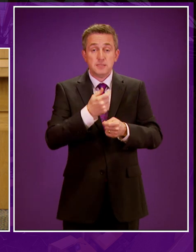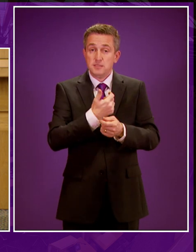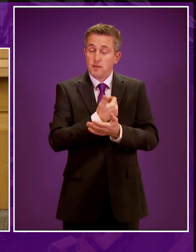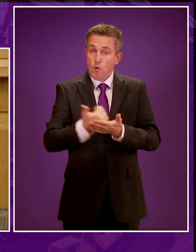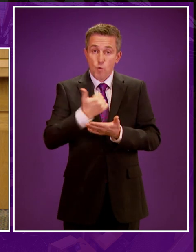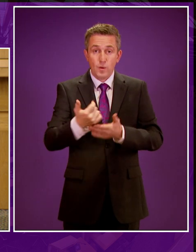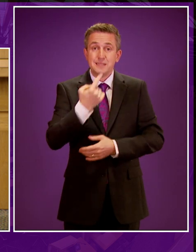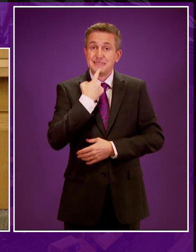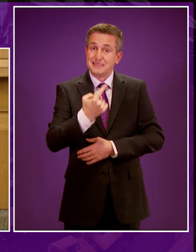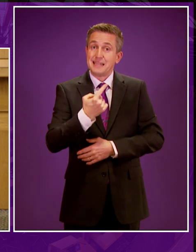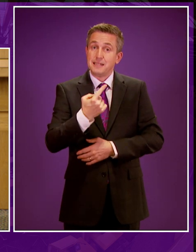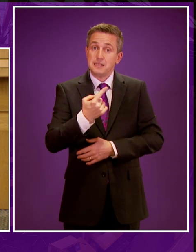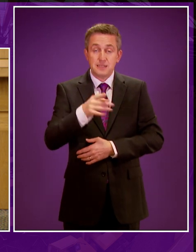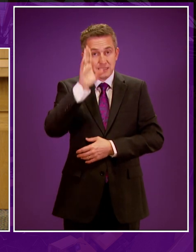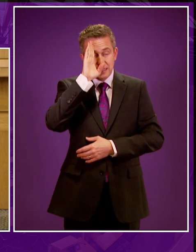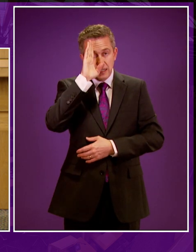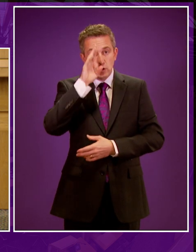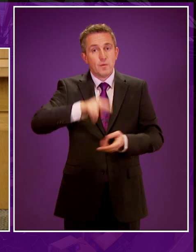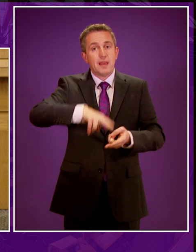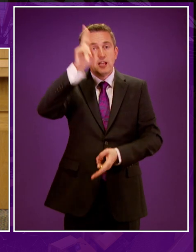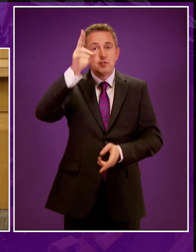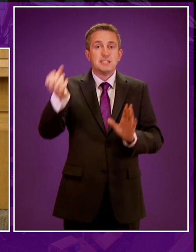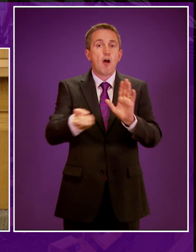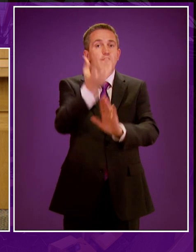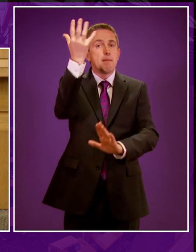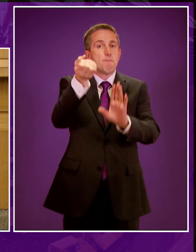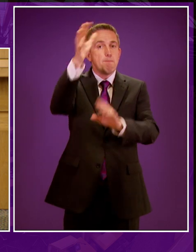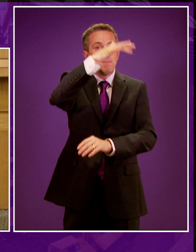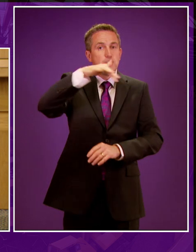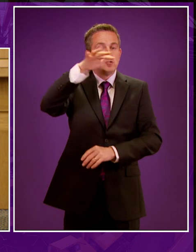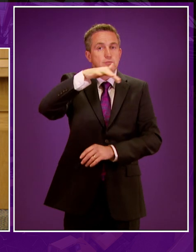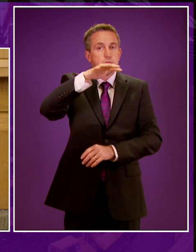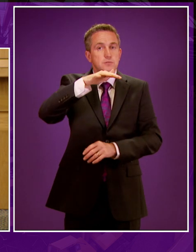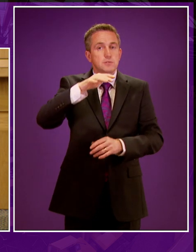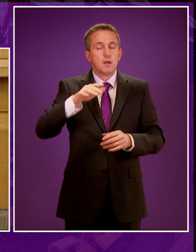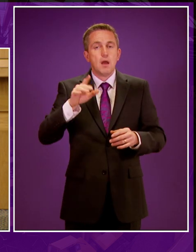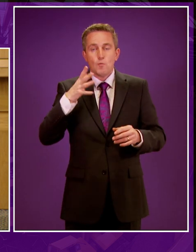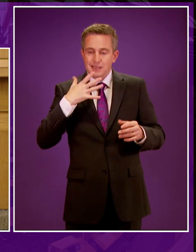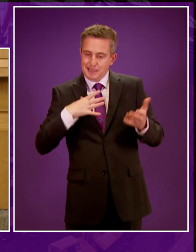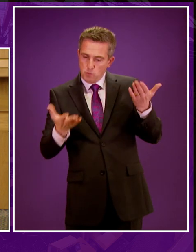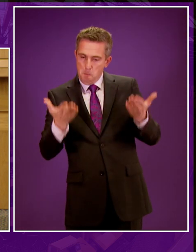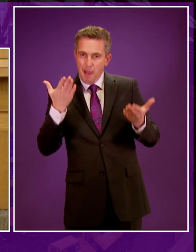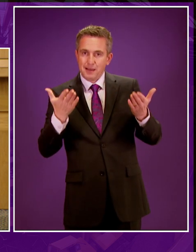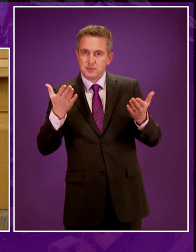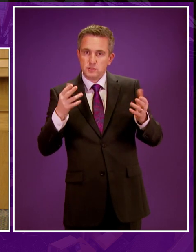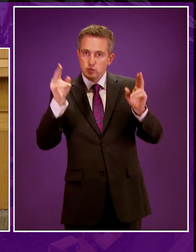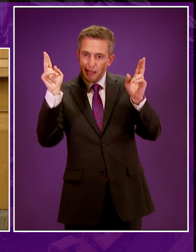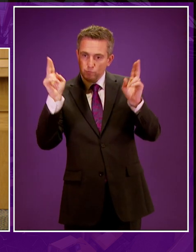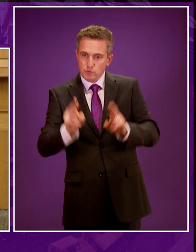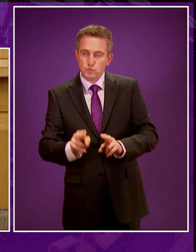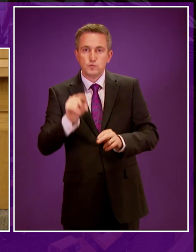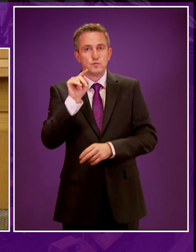the likely rise in emissions, the risk to our climate change targets and or the offsetting effects of needing to make emissions